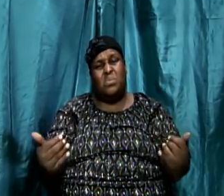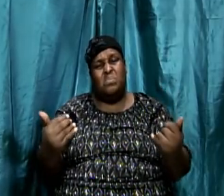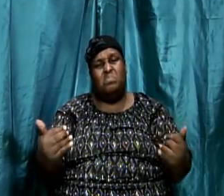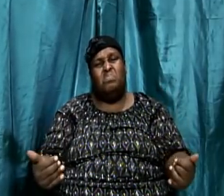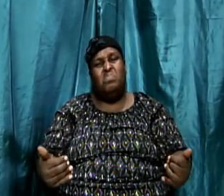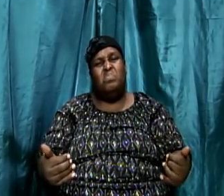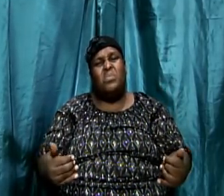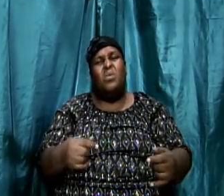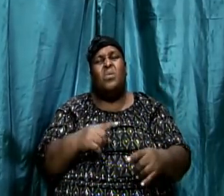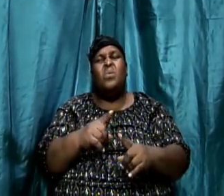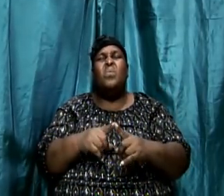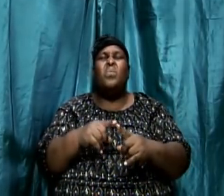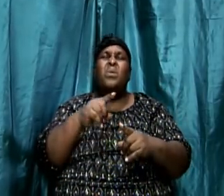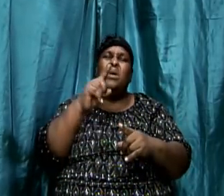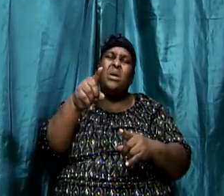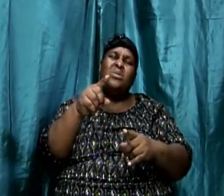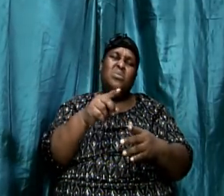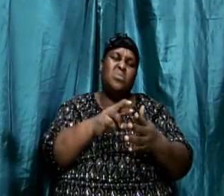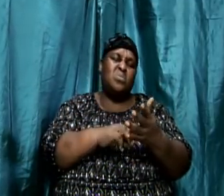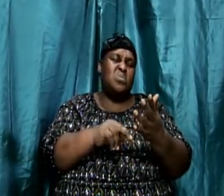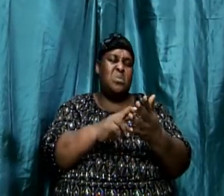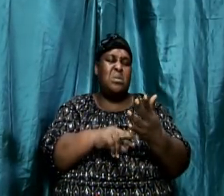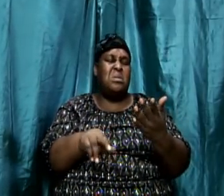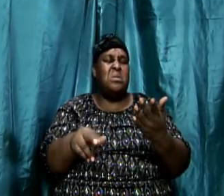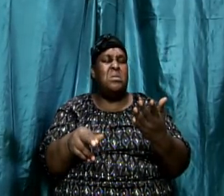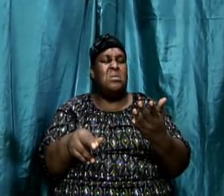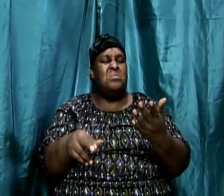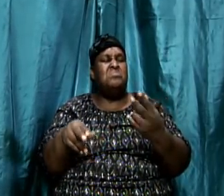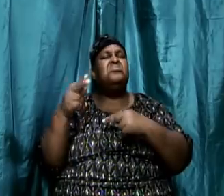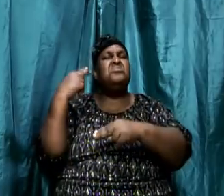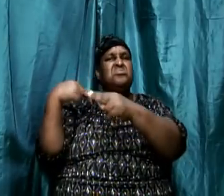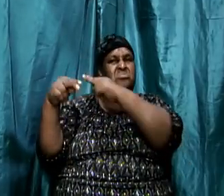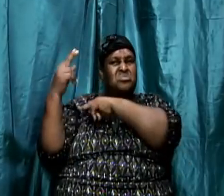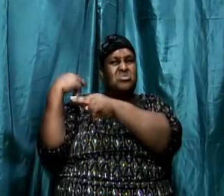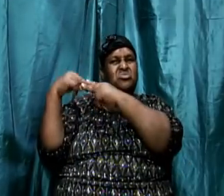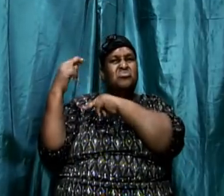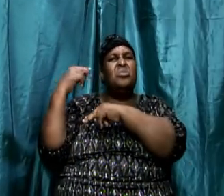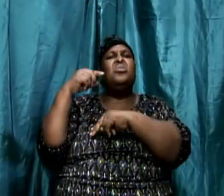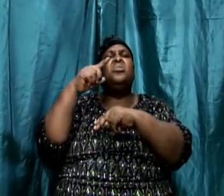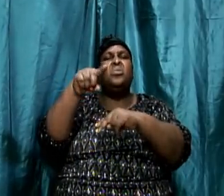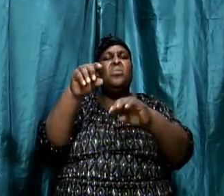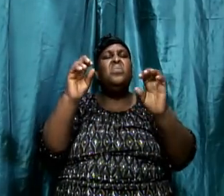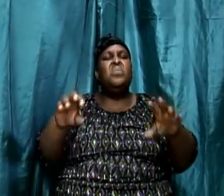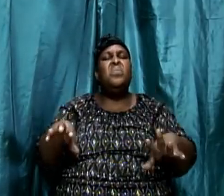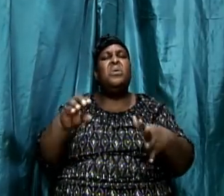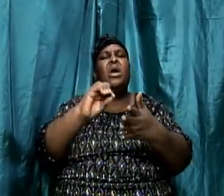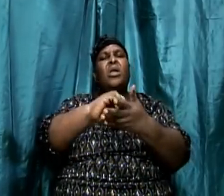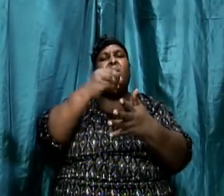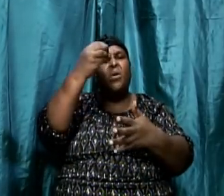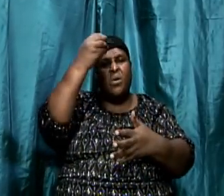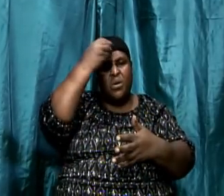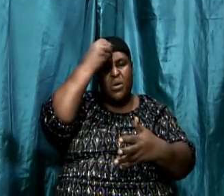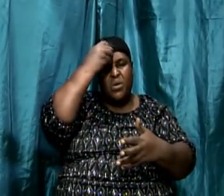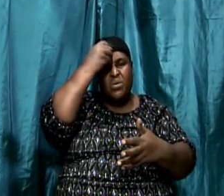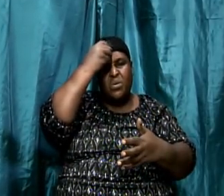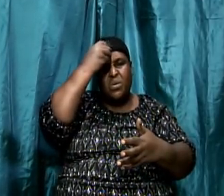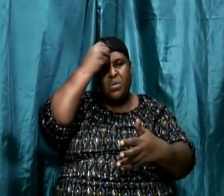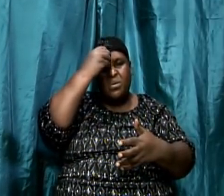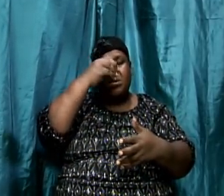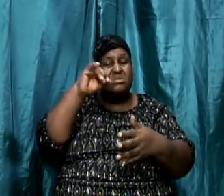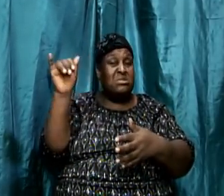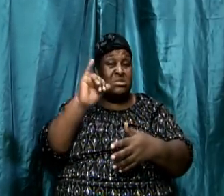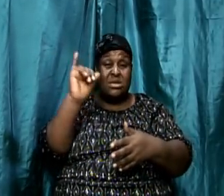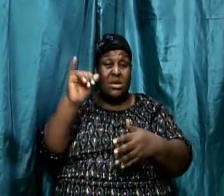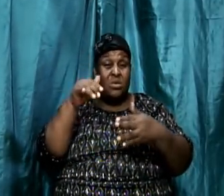and therefore, based on history, you can learn from it. In a similar way, when we take up the word of God, we have to take into consideration